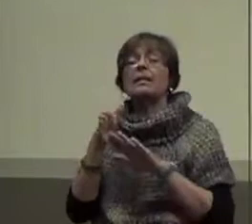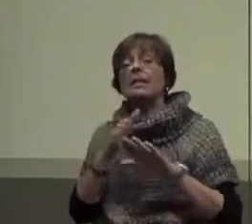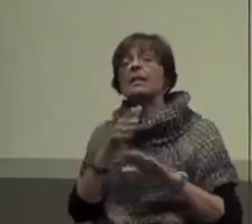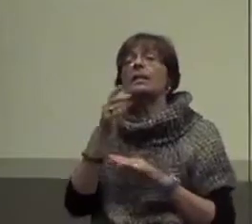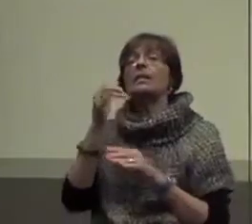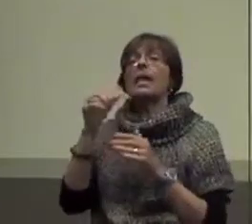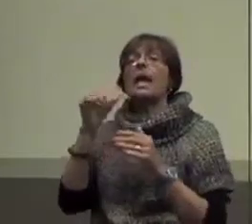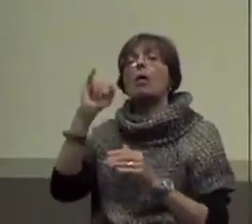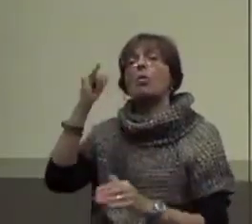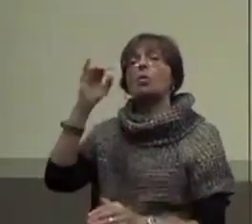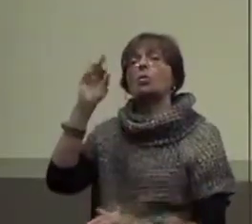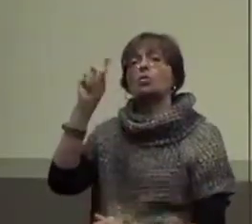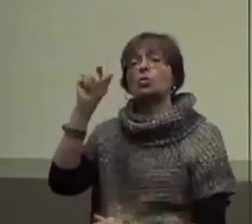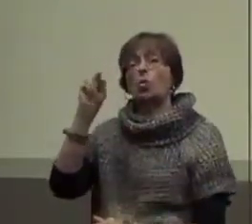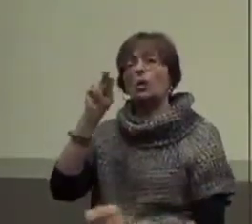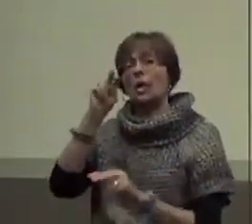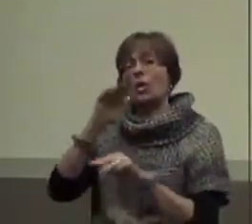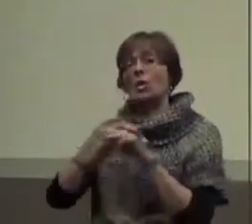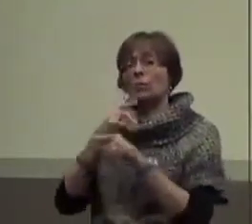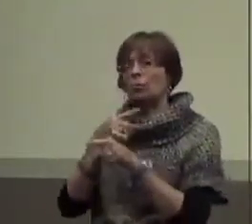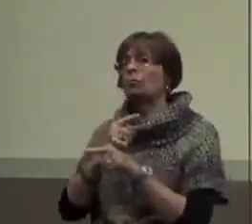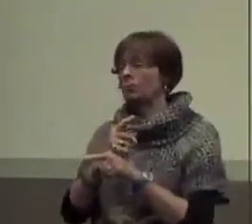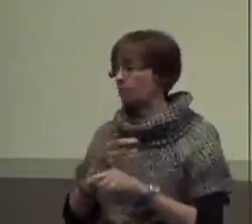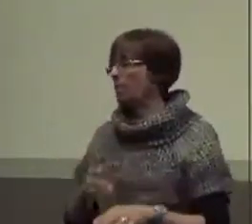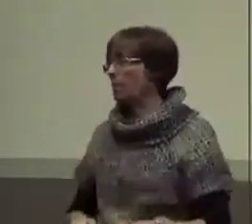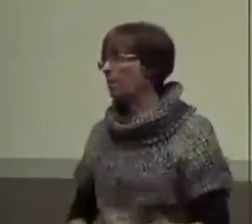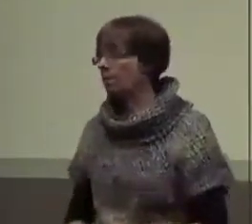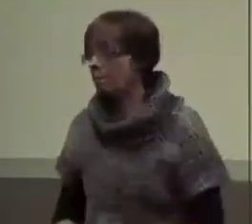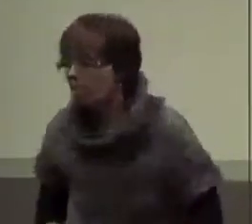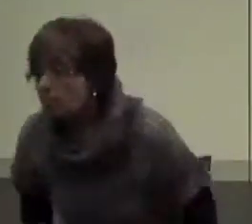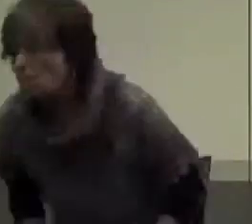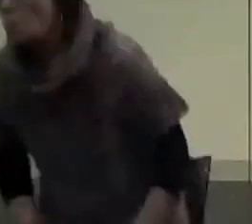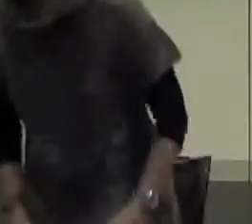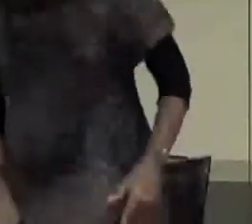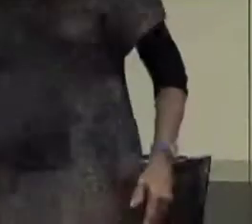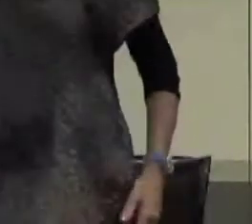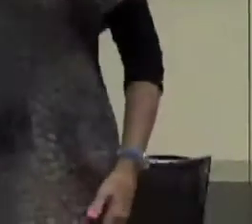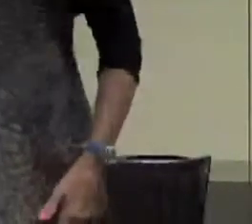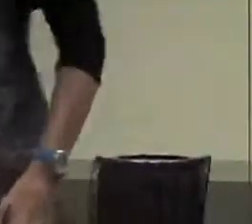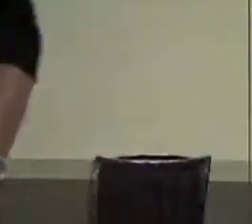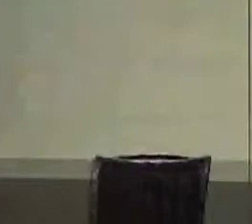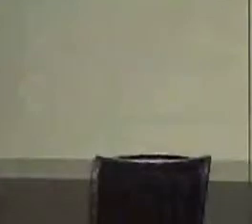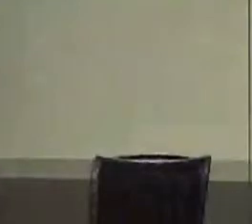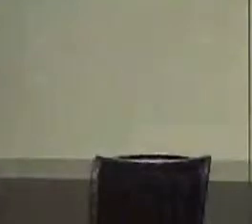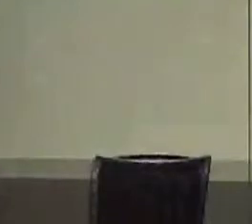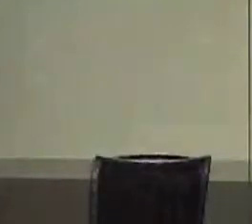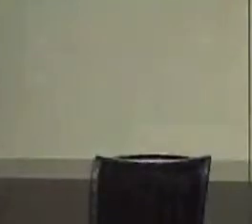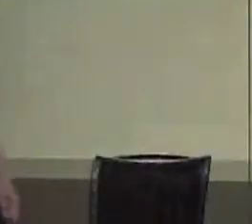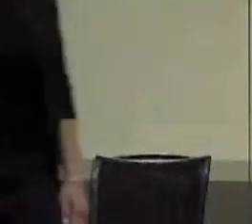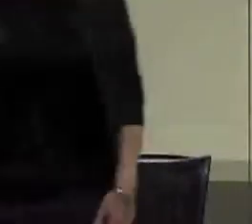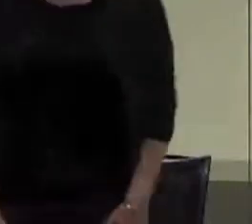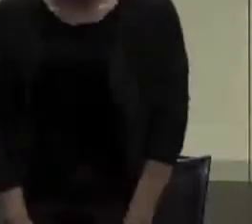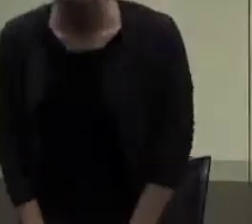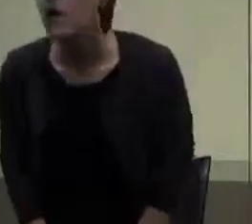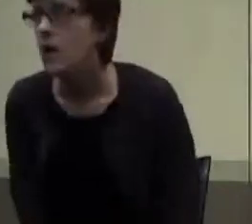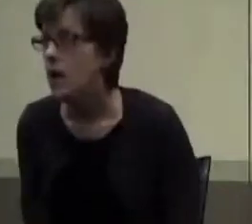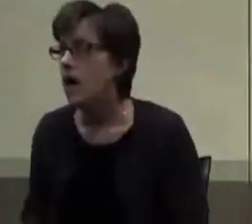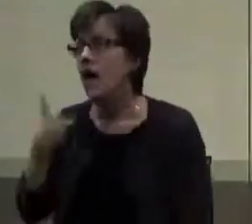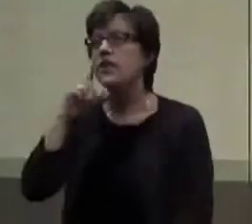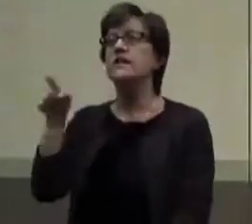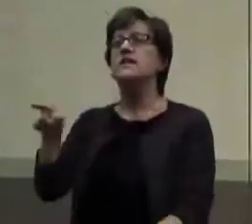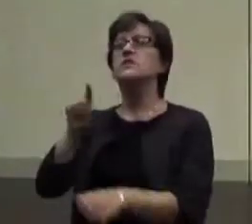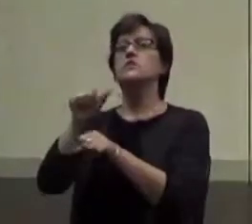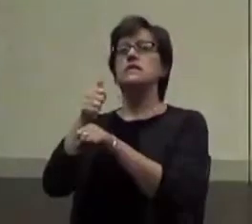to Jordan and look at the correct and extinguish. Yes? Does it? I think if it was set up ahead of time, but I think if they're seeking